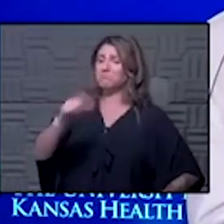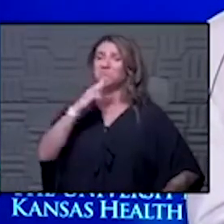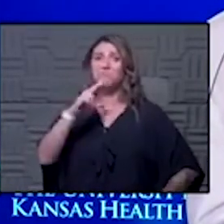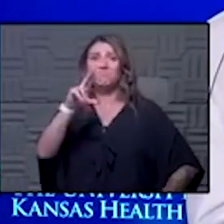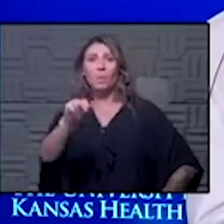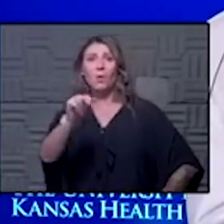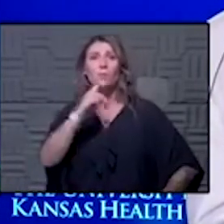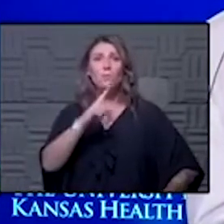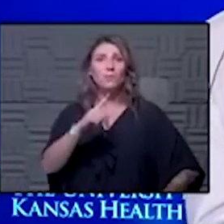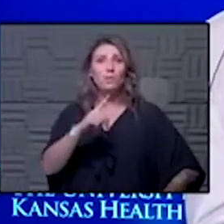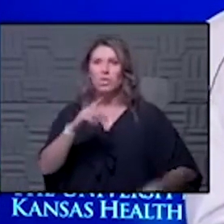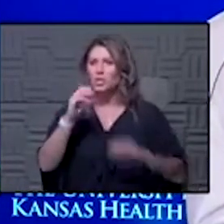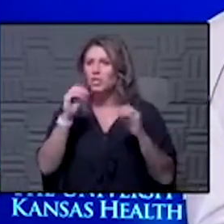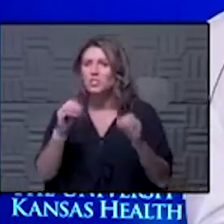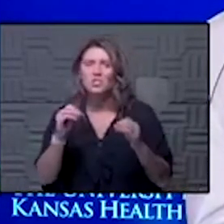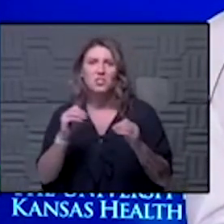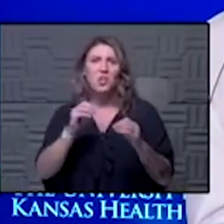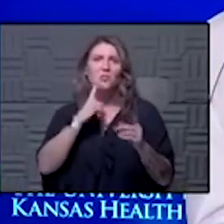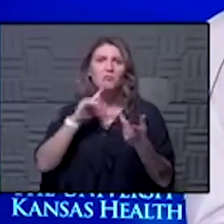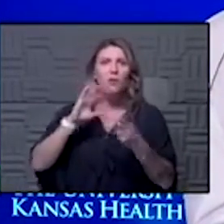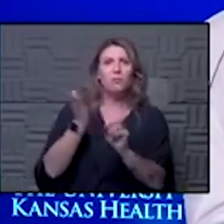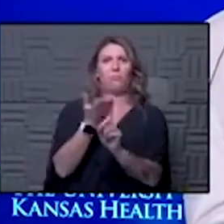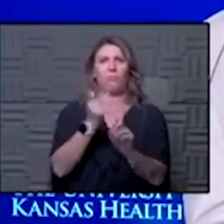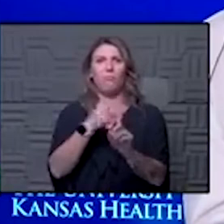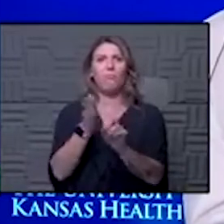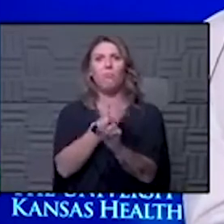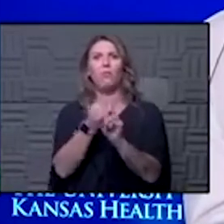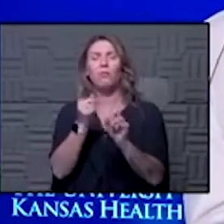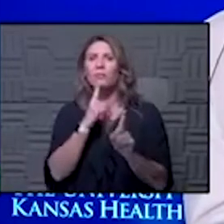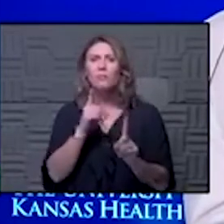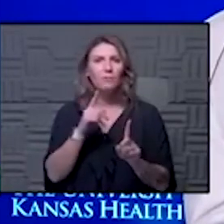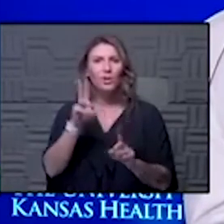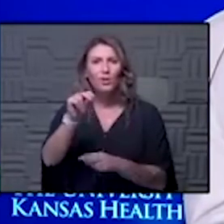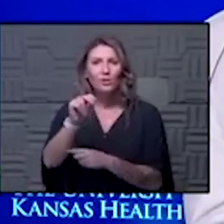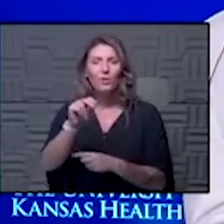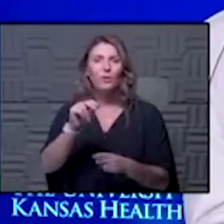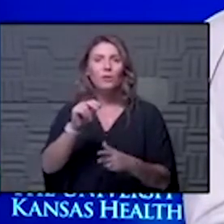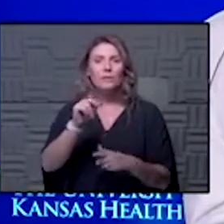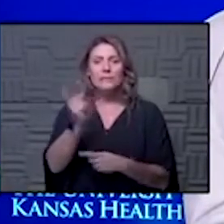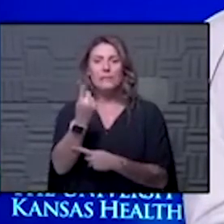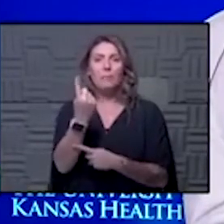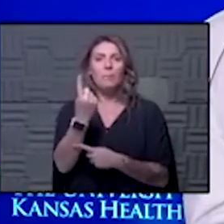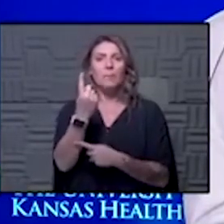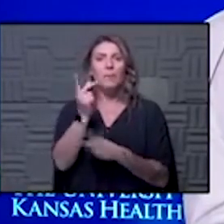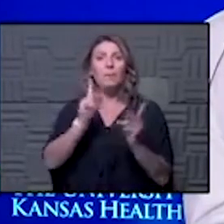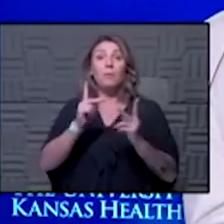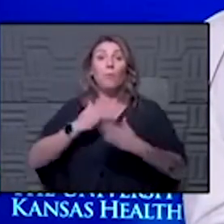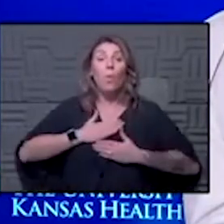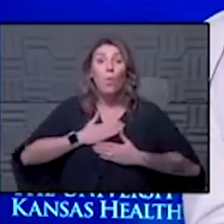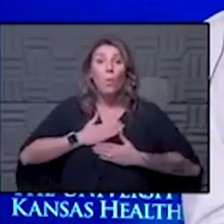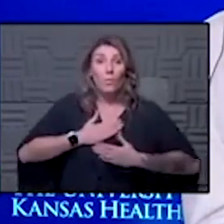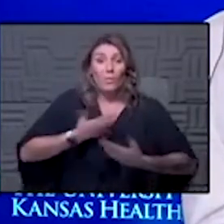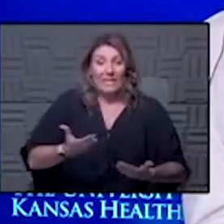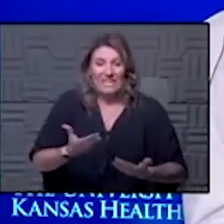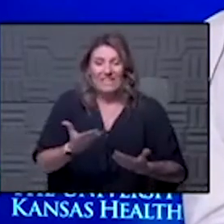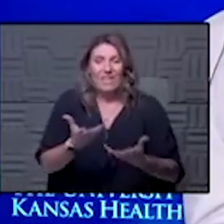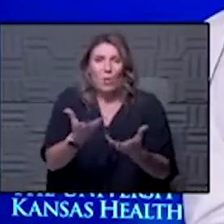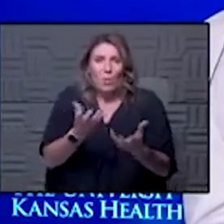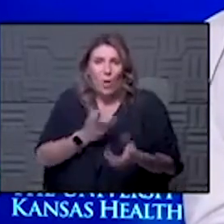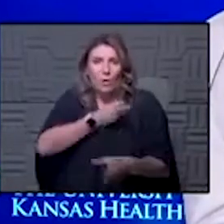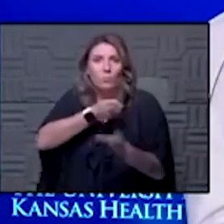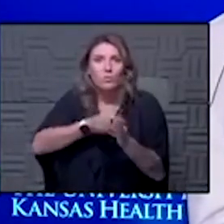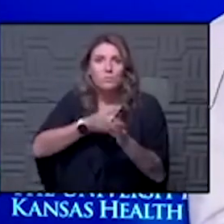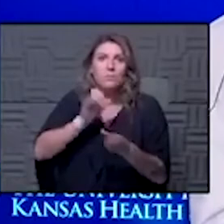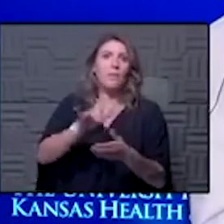that there can be no attempted coercion around that um i think it has to be something that people are willing to do because they want to participate in that